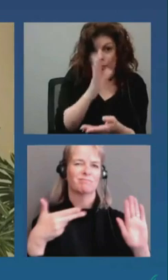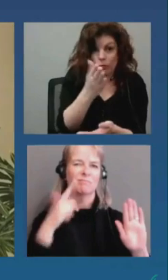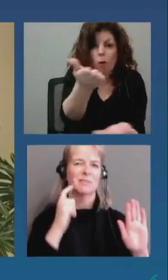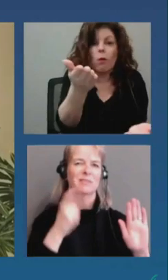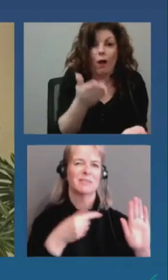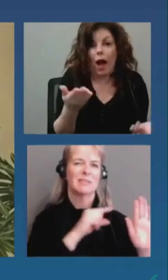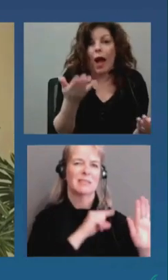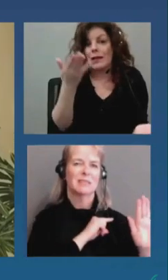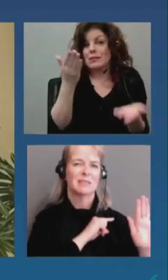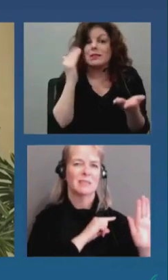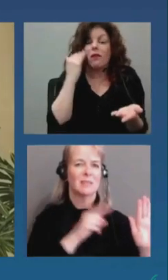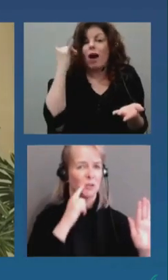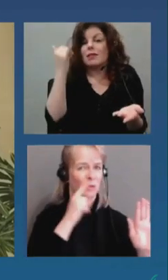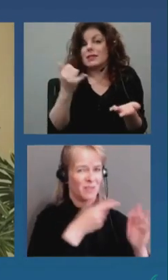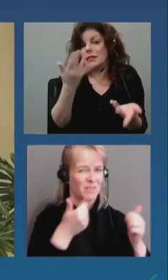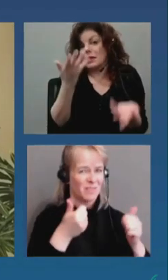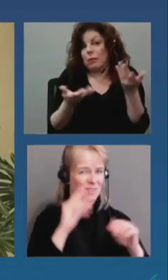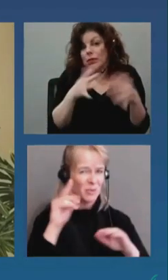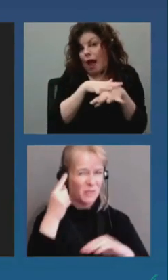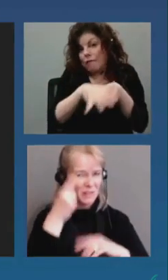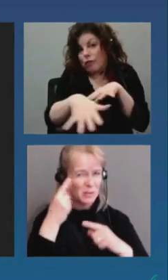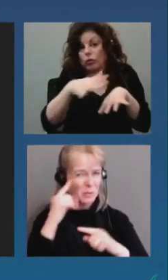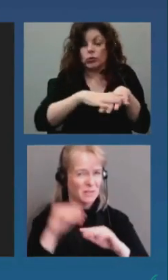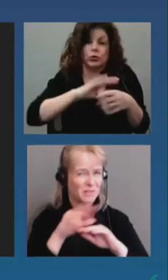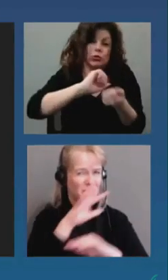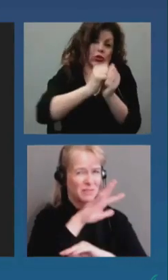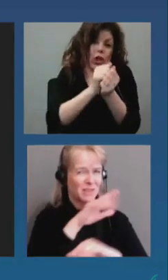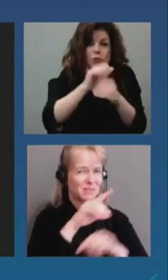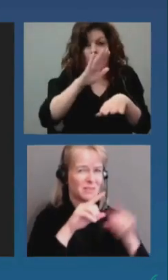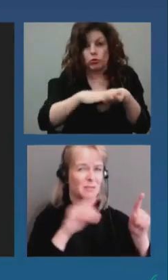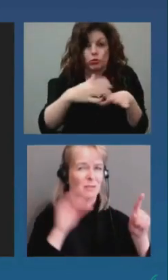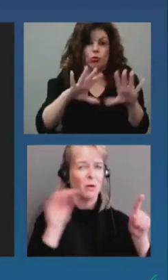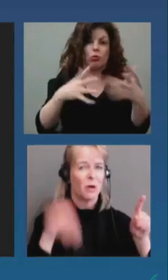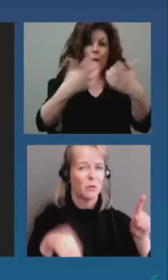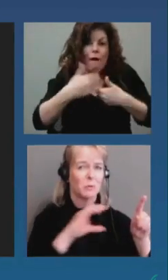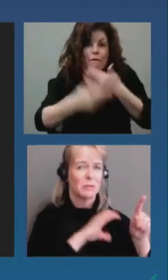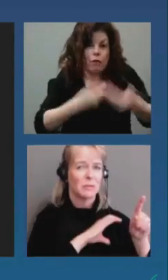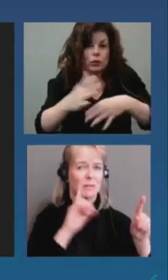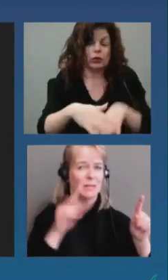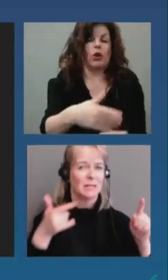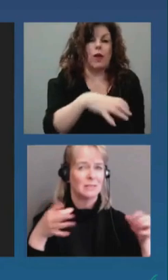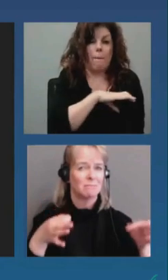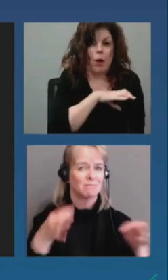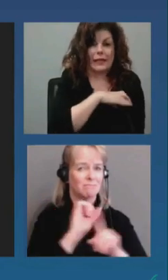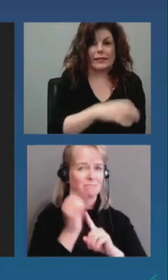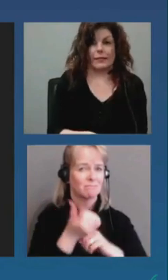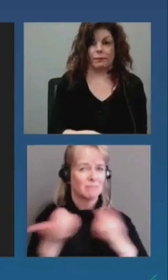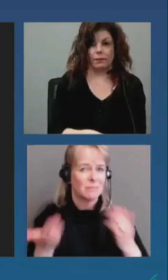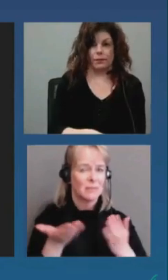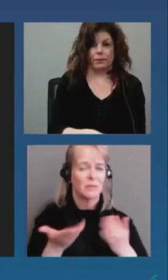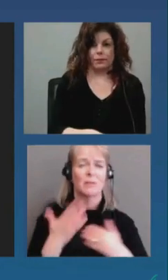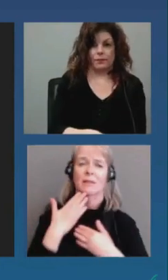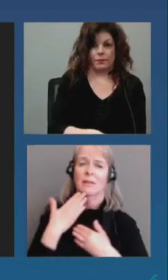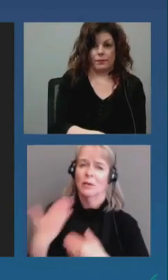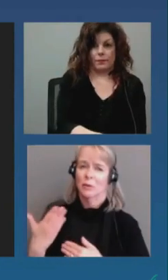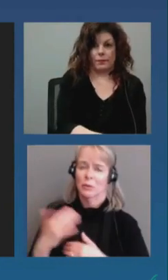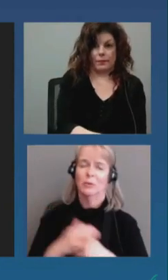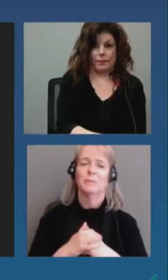police. Merci beaucoup pour votre question en anglais si vous voulez.